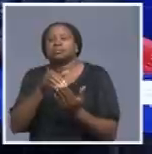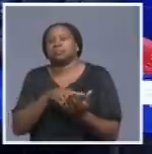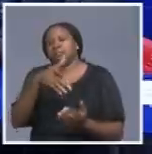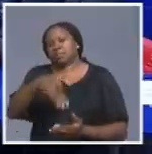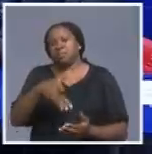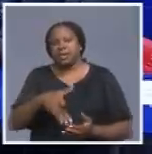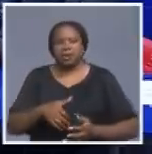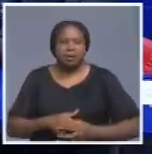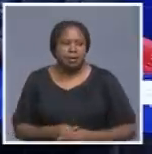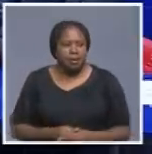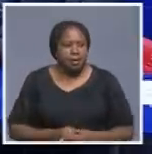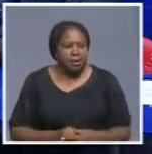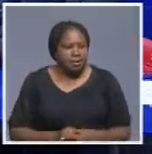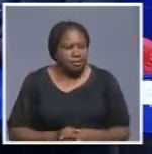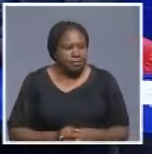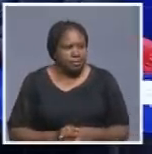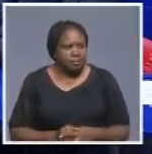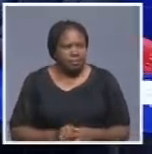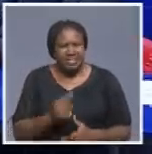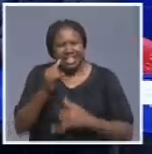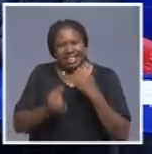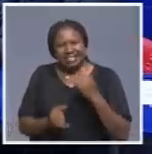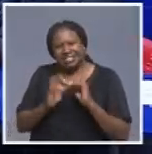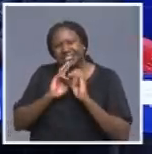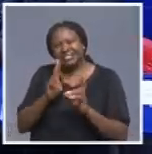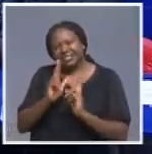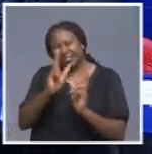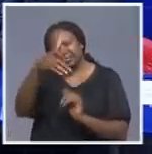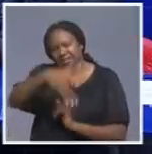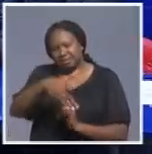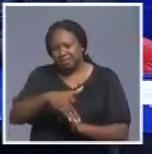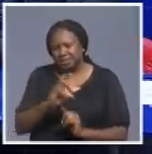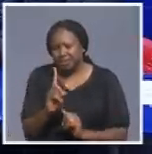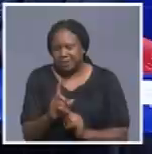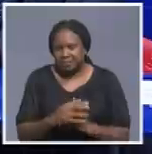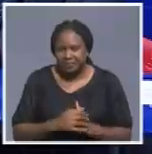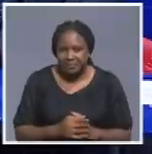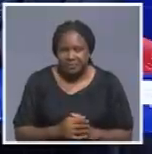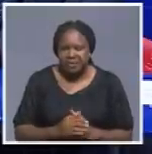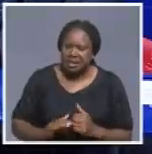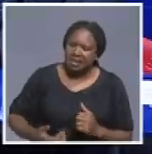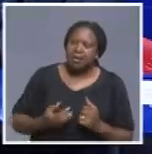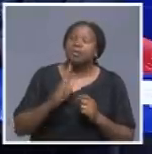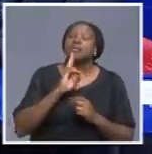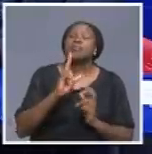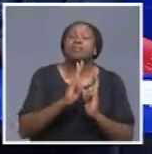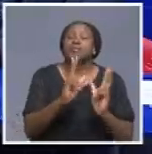Namibians in terms of reassurance? I will just want to inform Namibia that